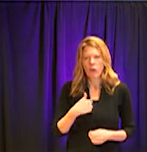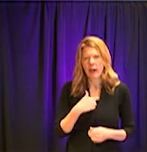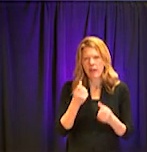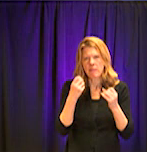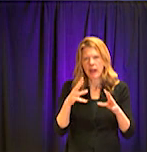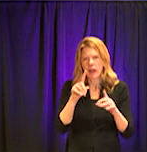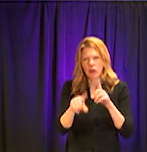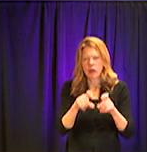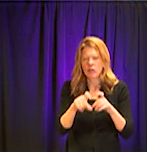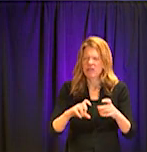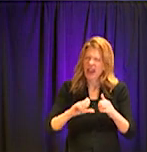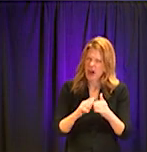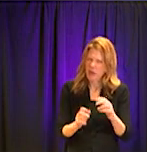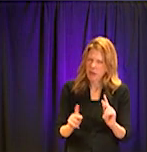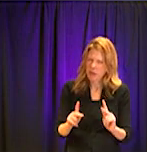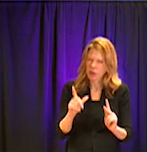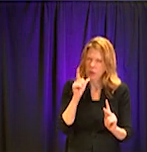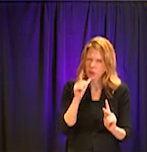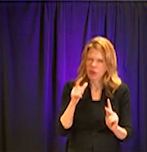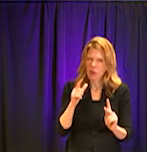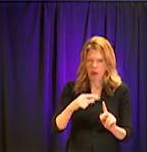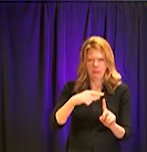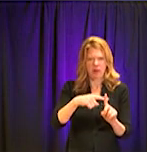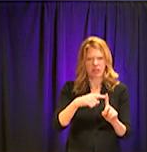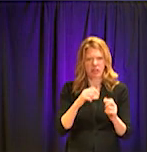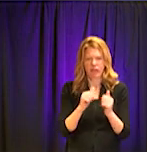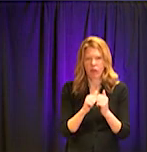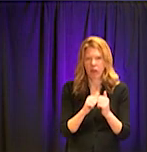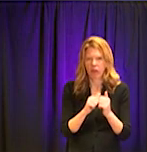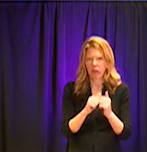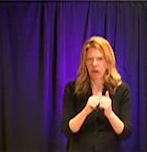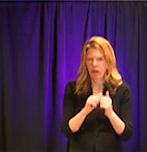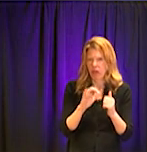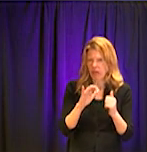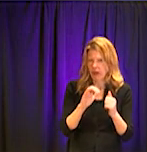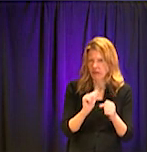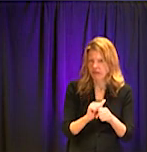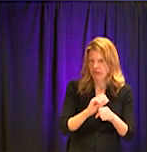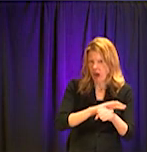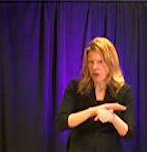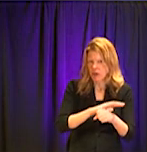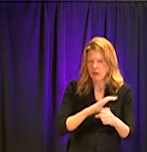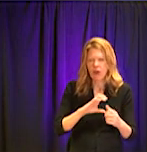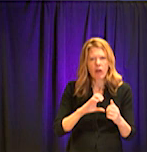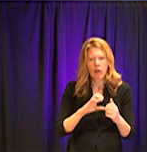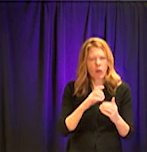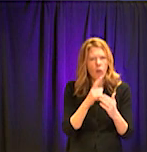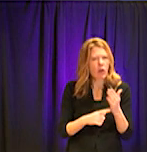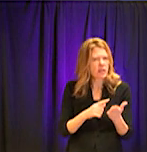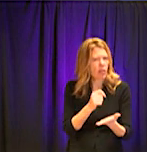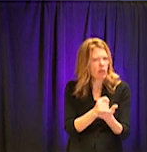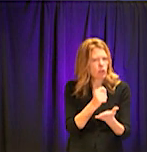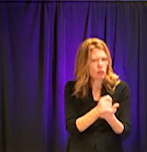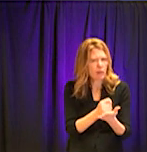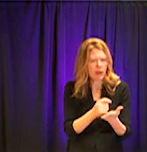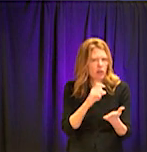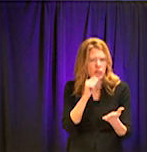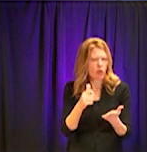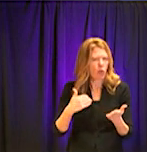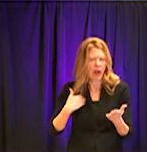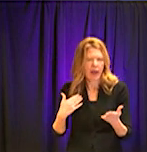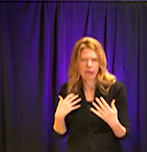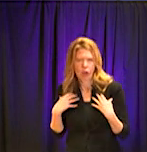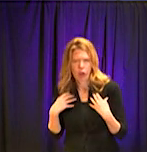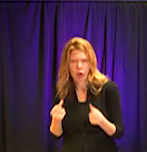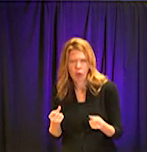how are people who test positive for COVID-19 being treated since currently, currently there is no cure? And I want to